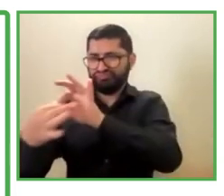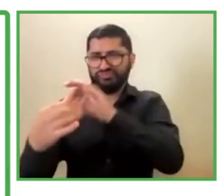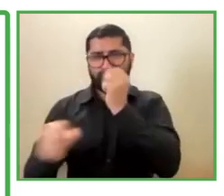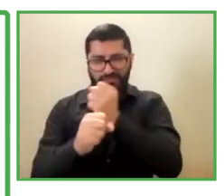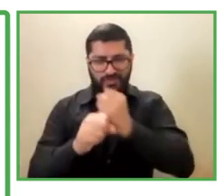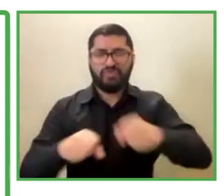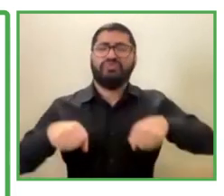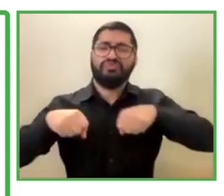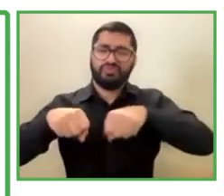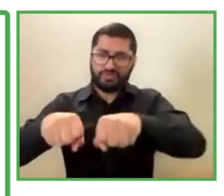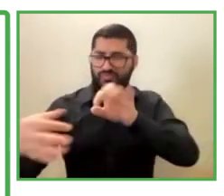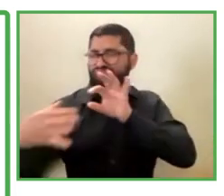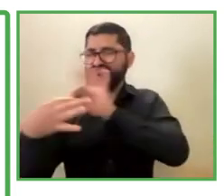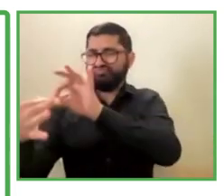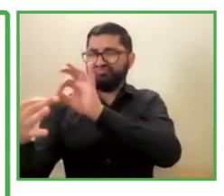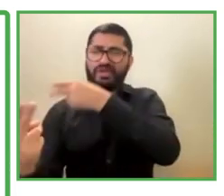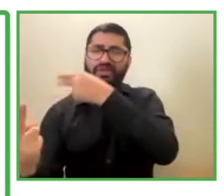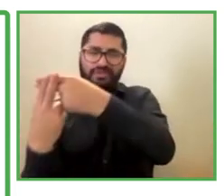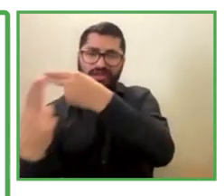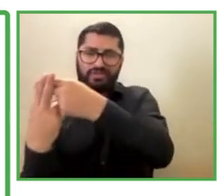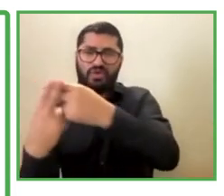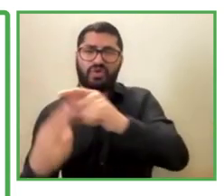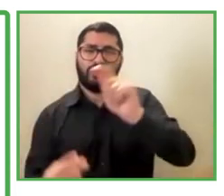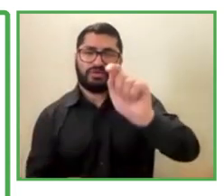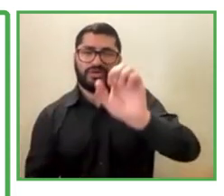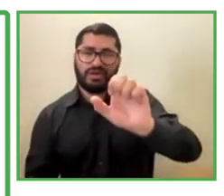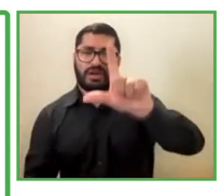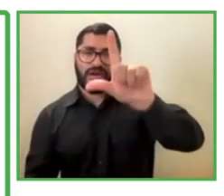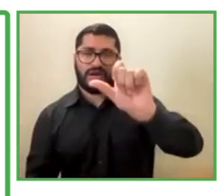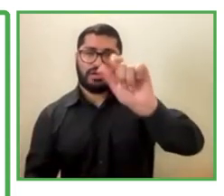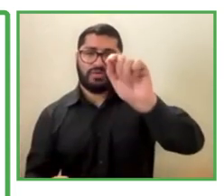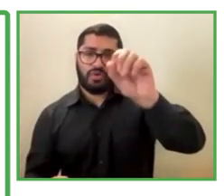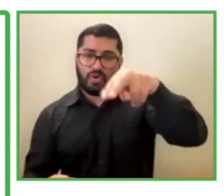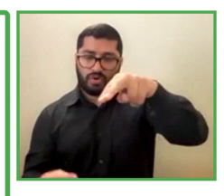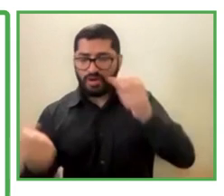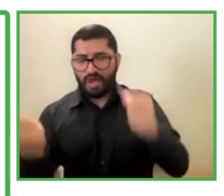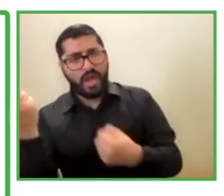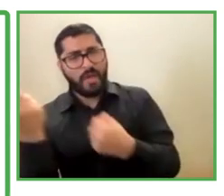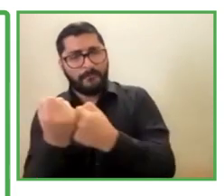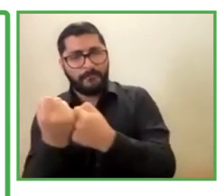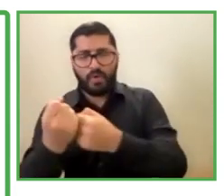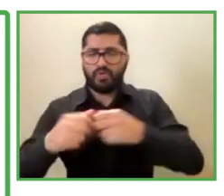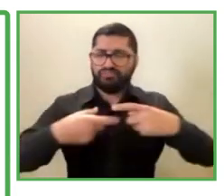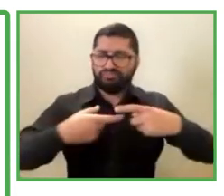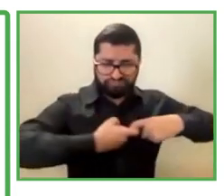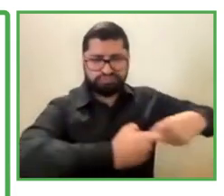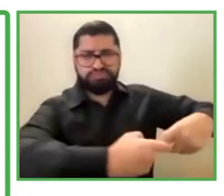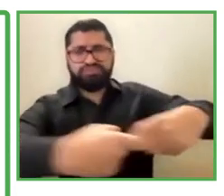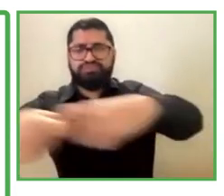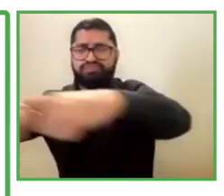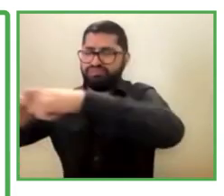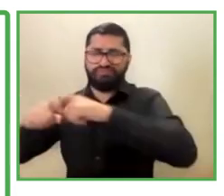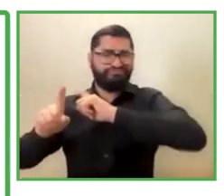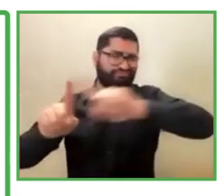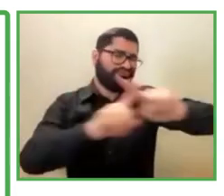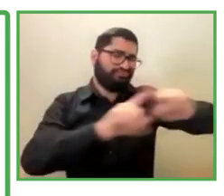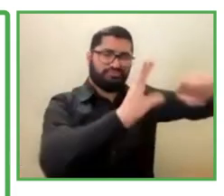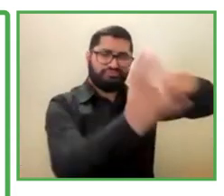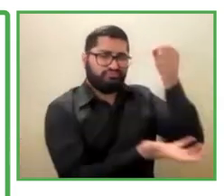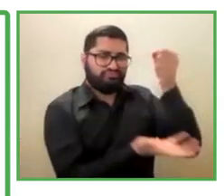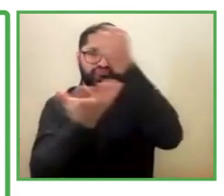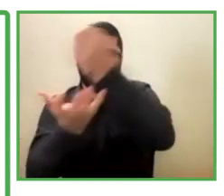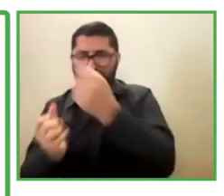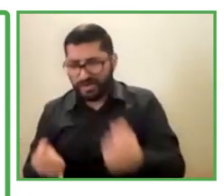of the Teleton, how we are called, and we support the gathering of funds for children that are being